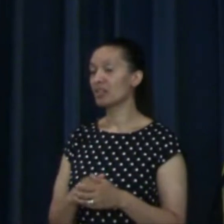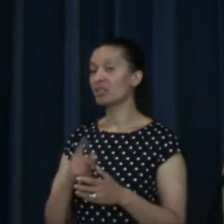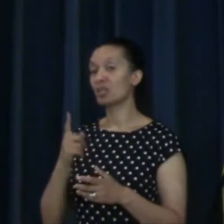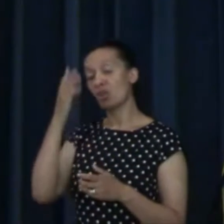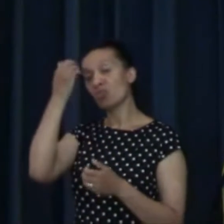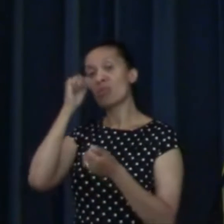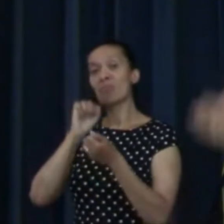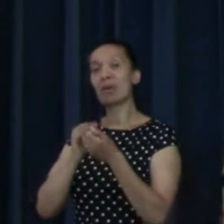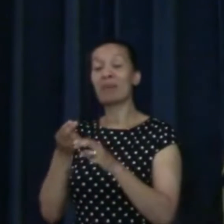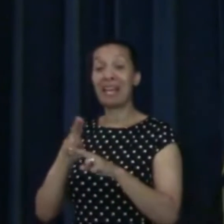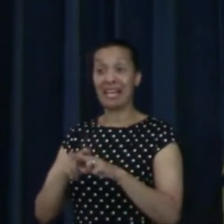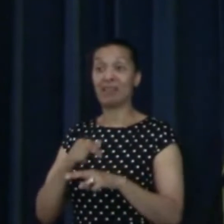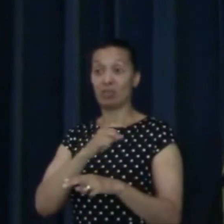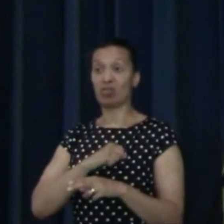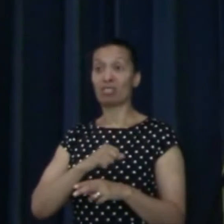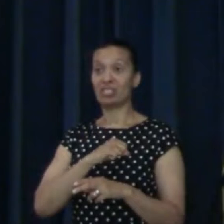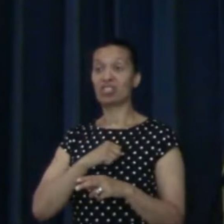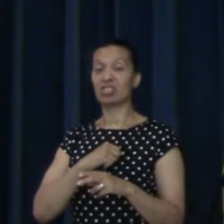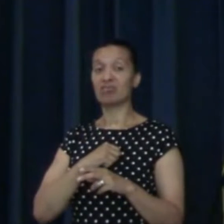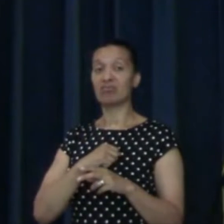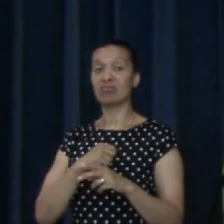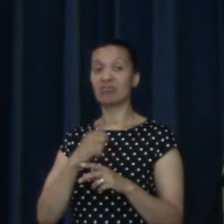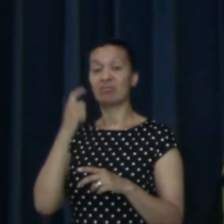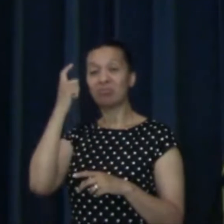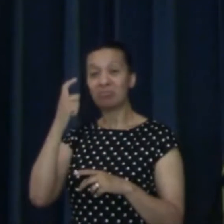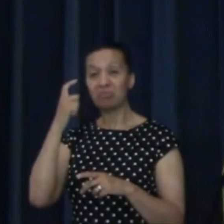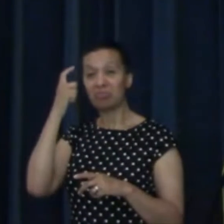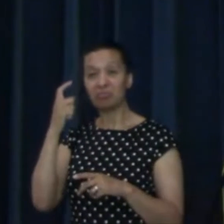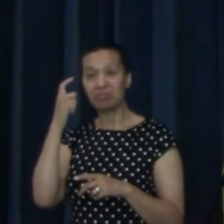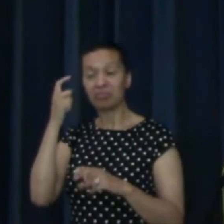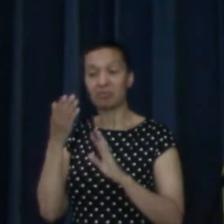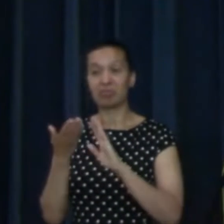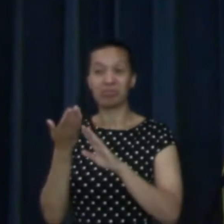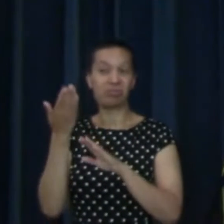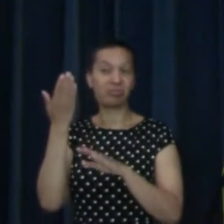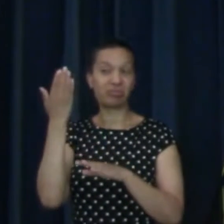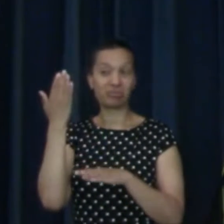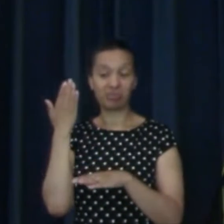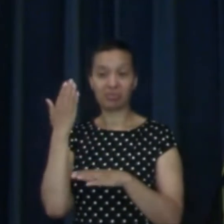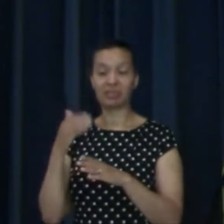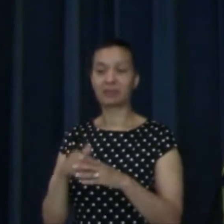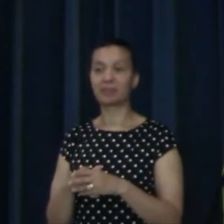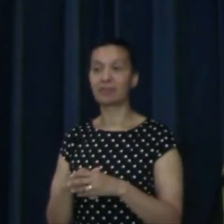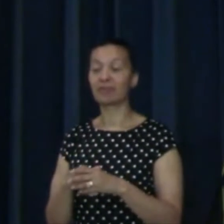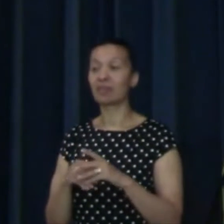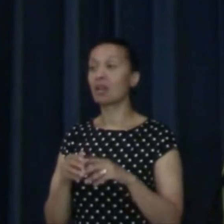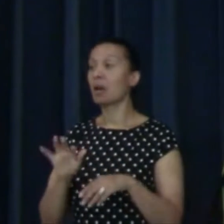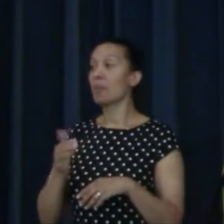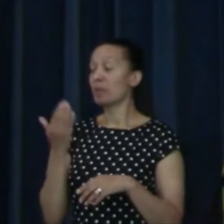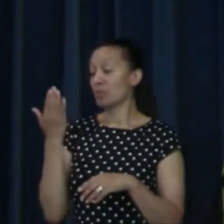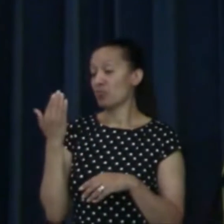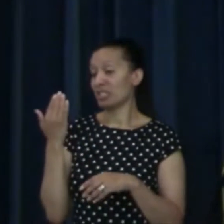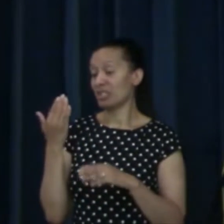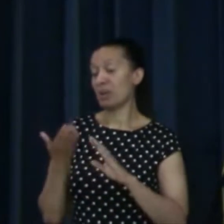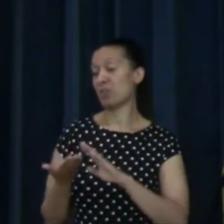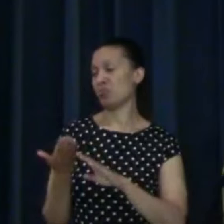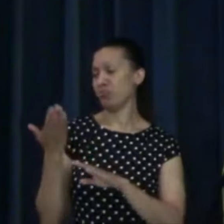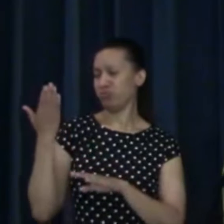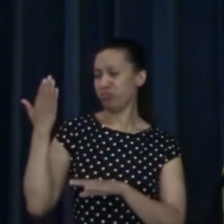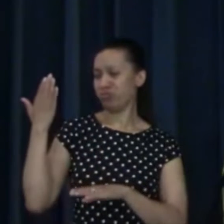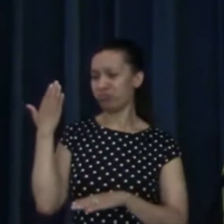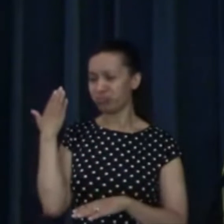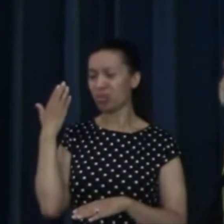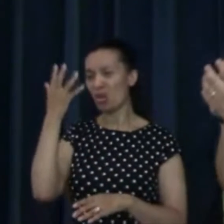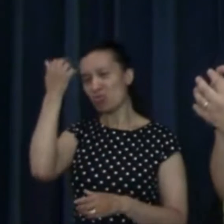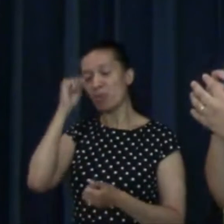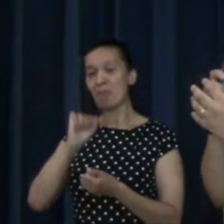So remember, if you are a Christian, think back to that time. For some of you that have been recent. For others it will be a long time ago. But